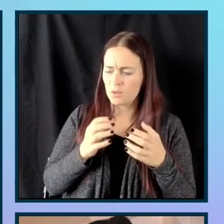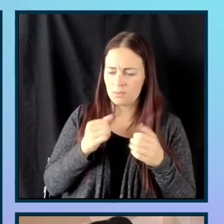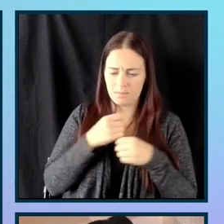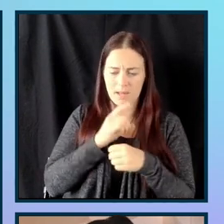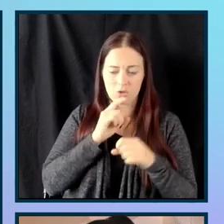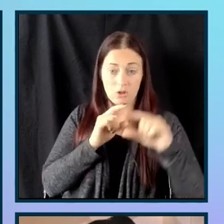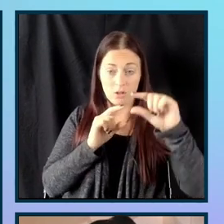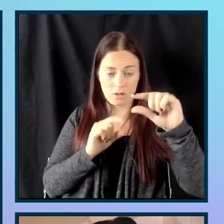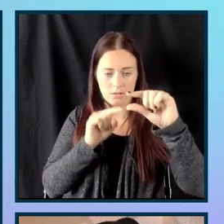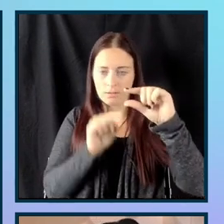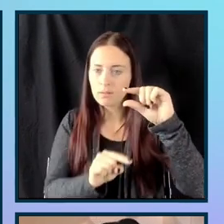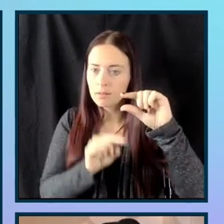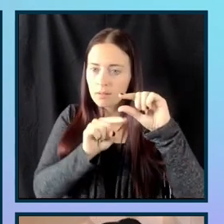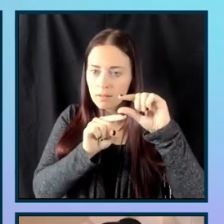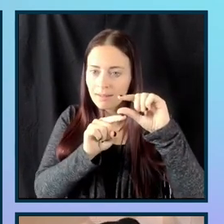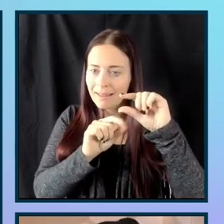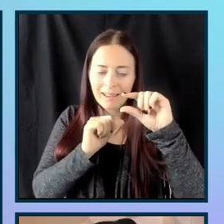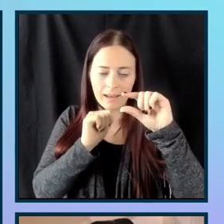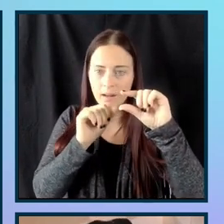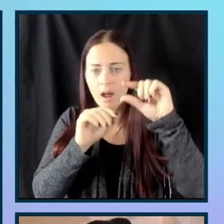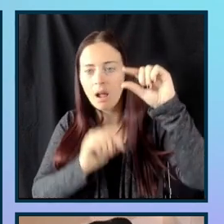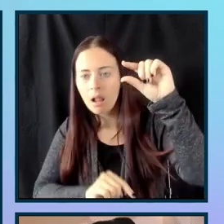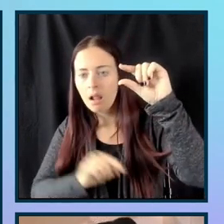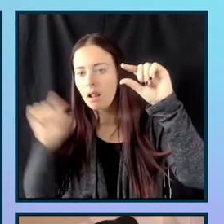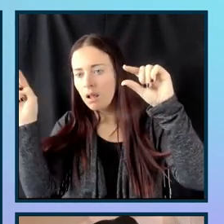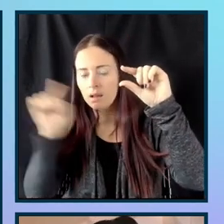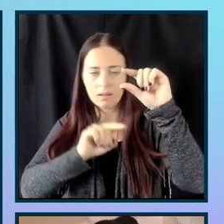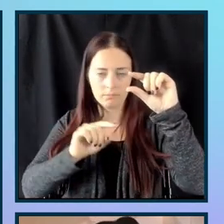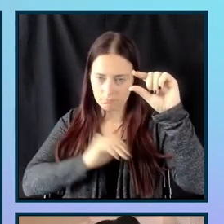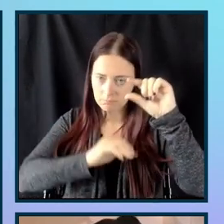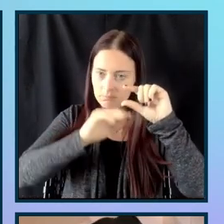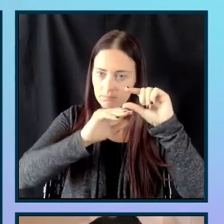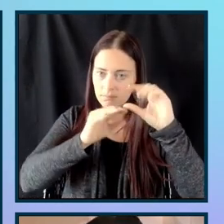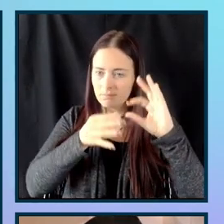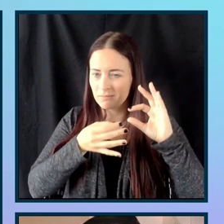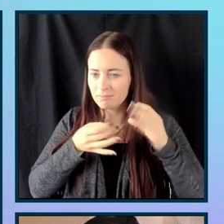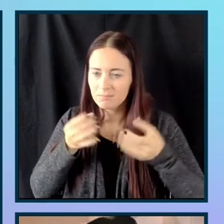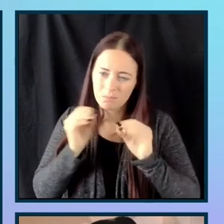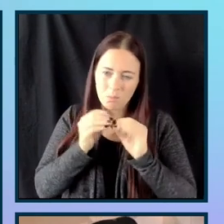reinforcing that relationship between the helper text labels and the input field.